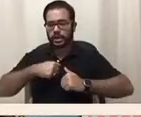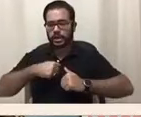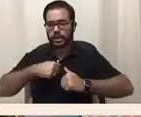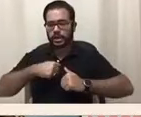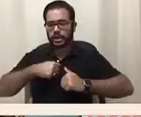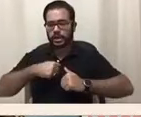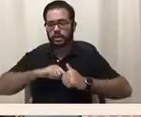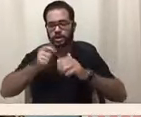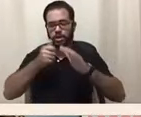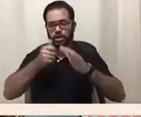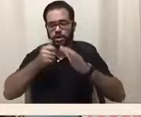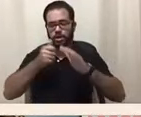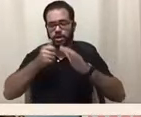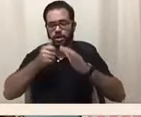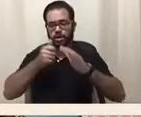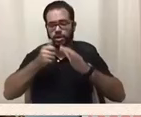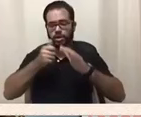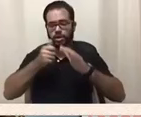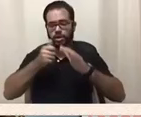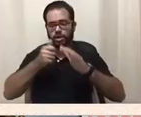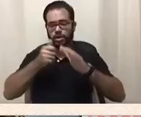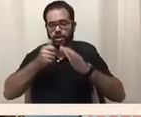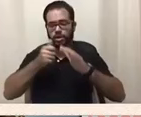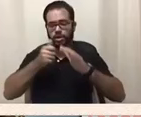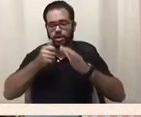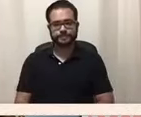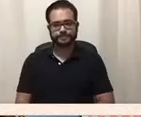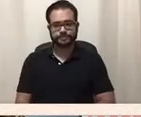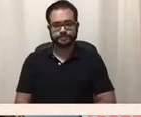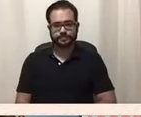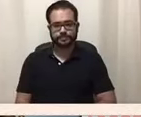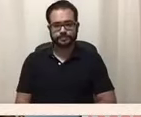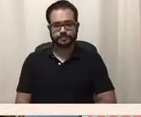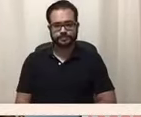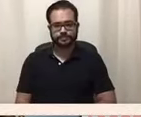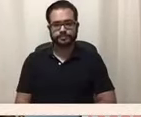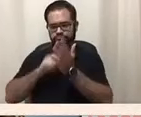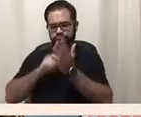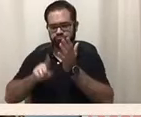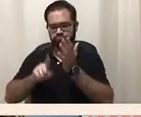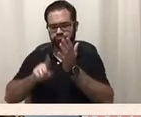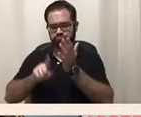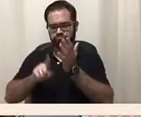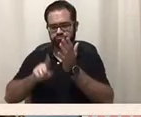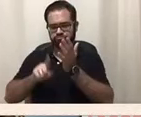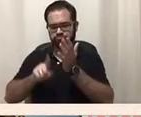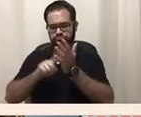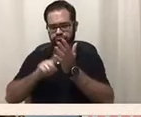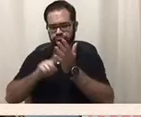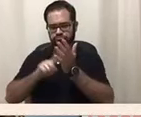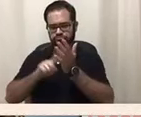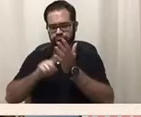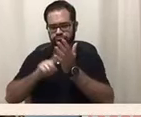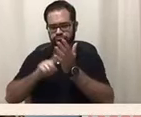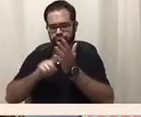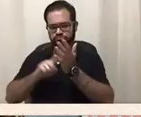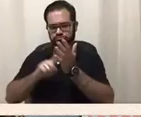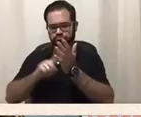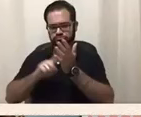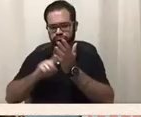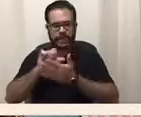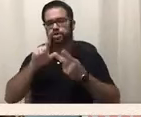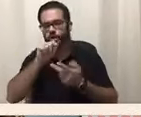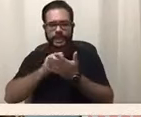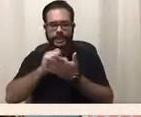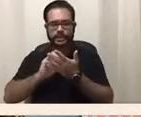Yeah, check out our Facebook page, Twitter page, our website, FloridaYouthCouncil.com. And if you have any